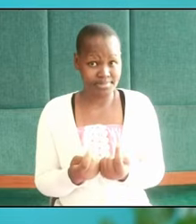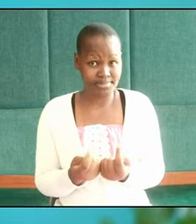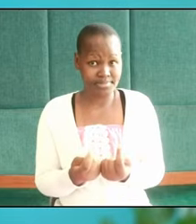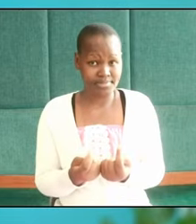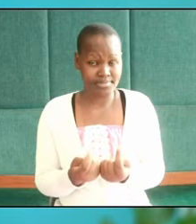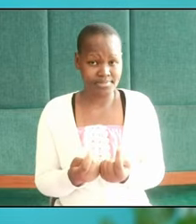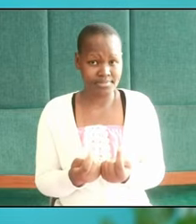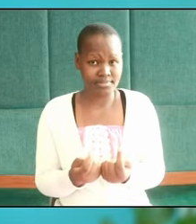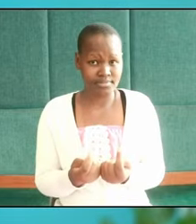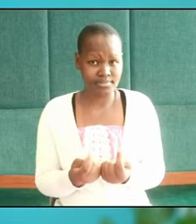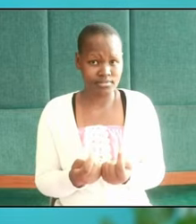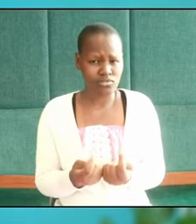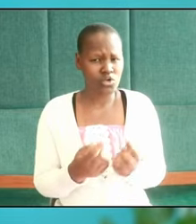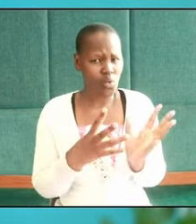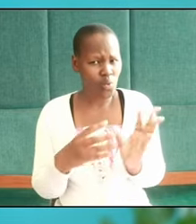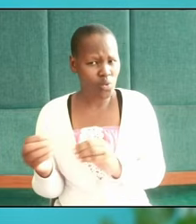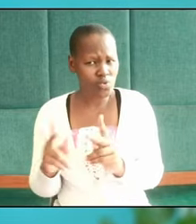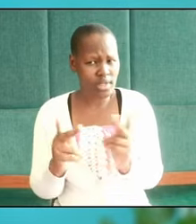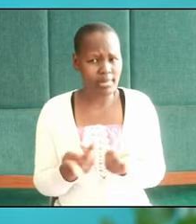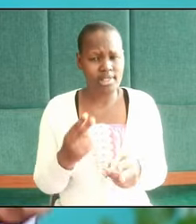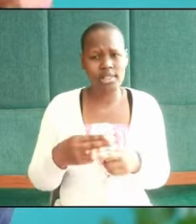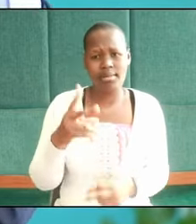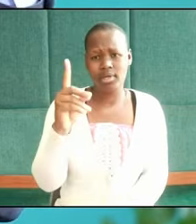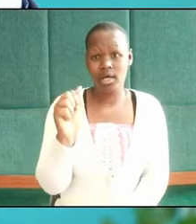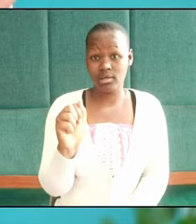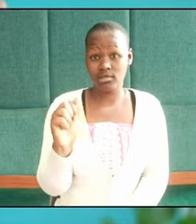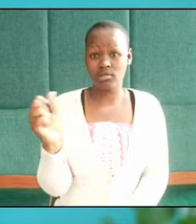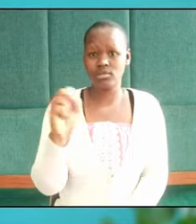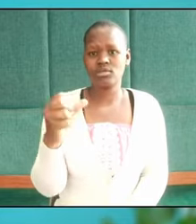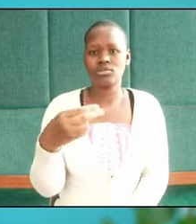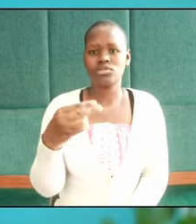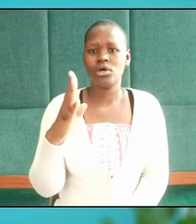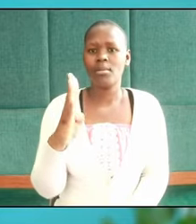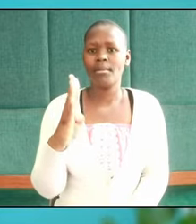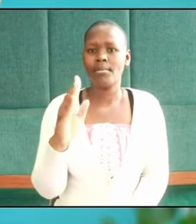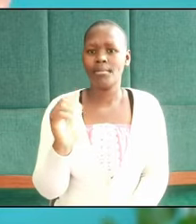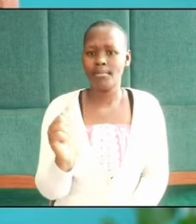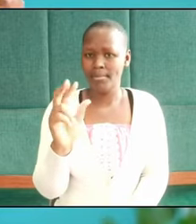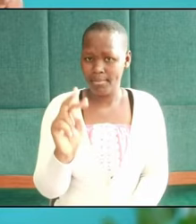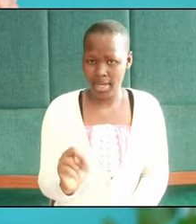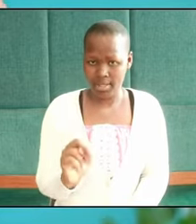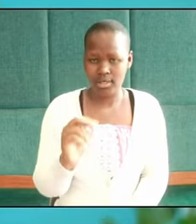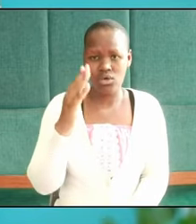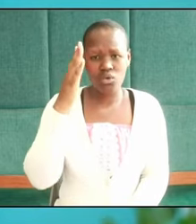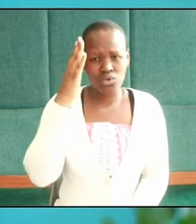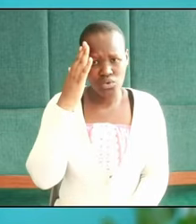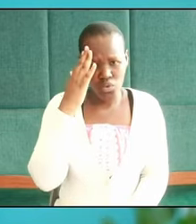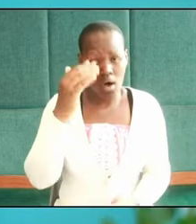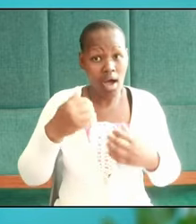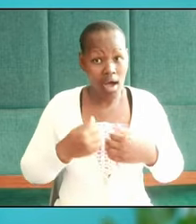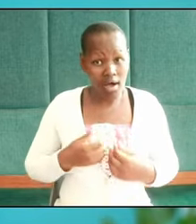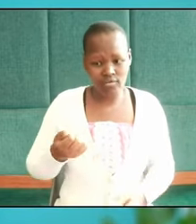Dashban, they discovered that there was, this